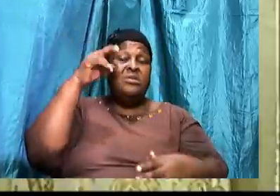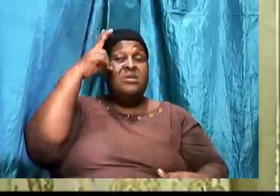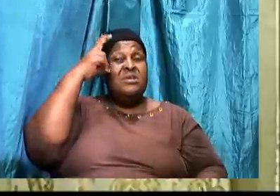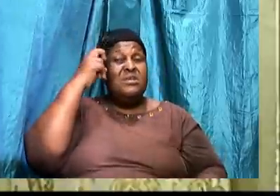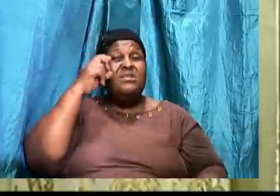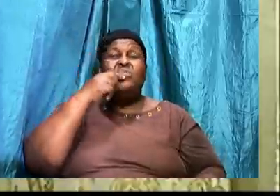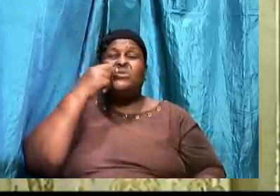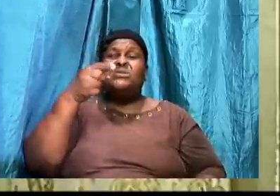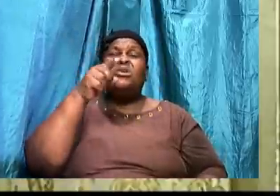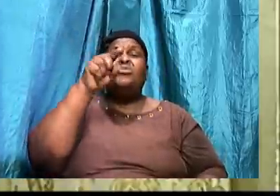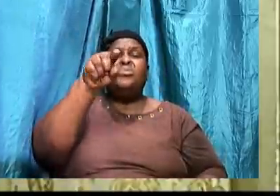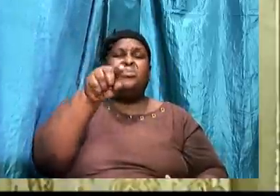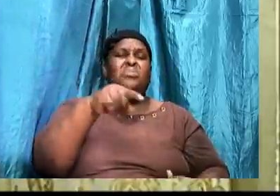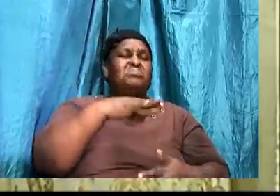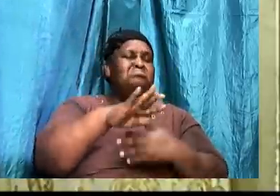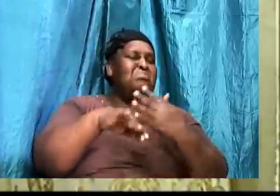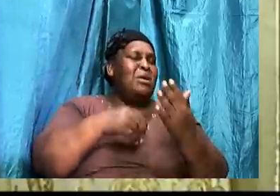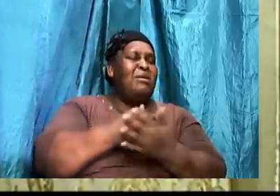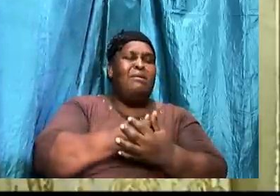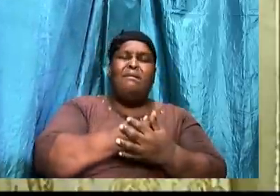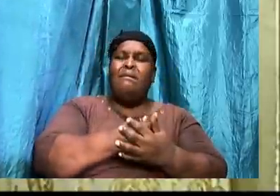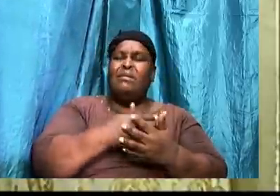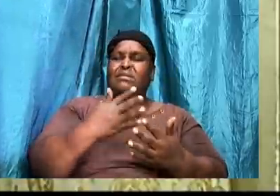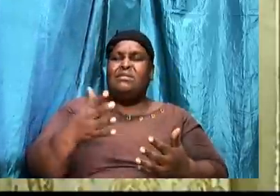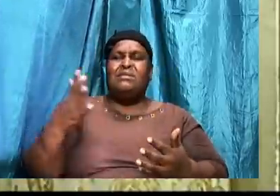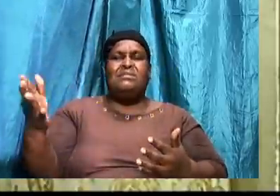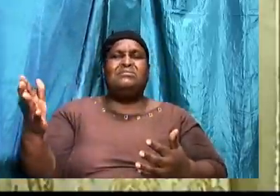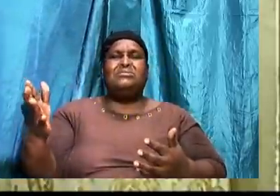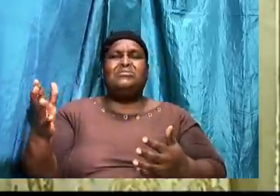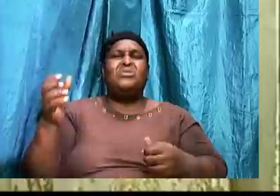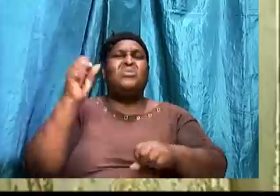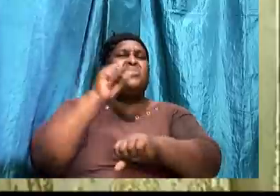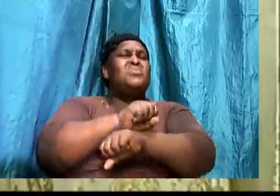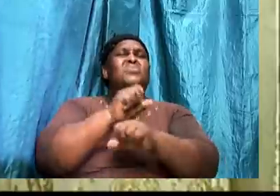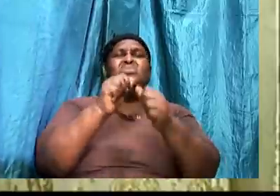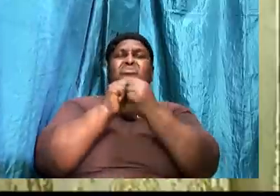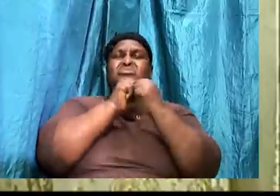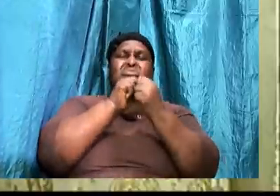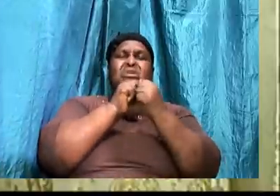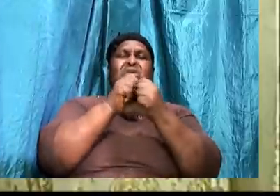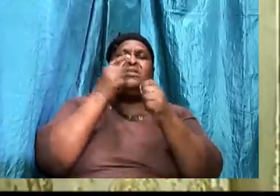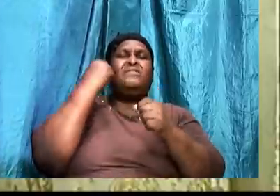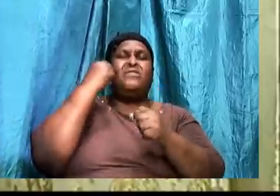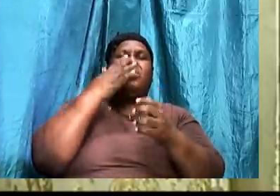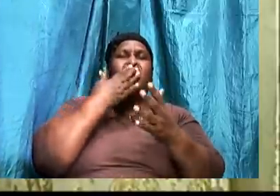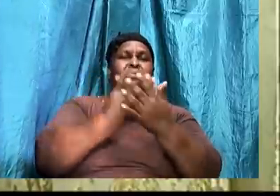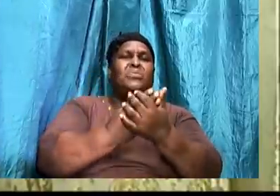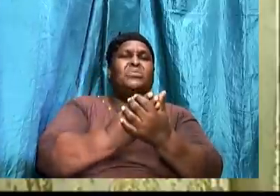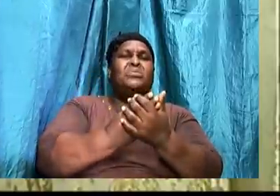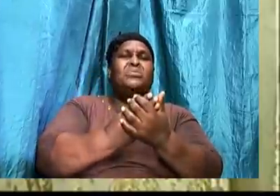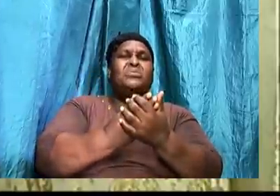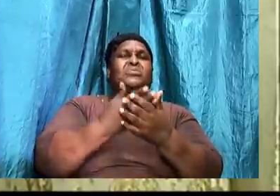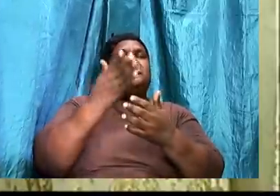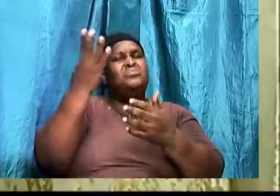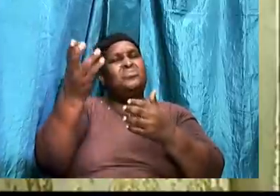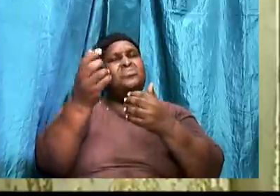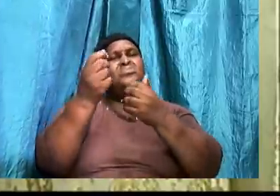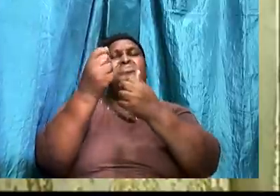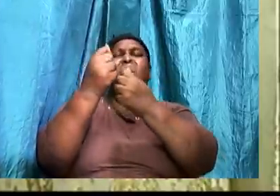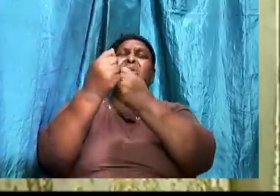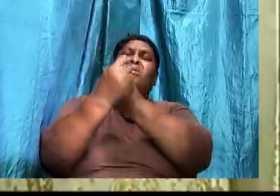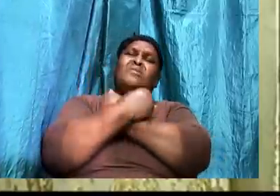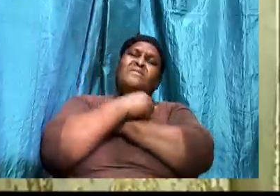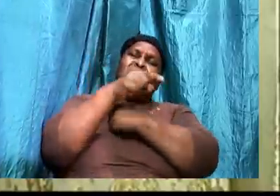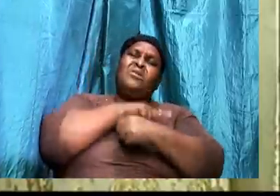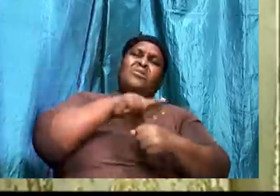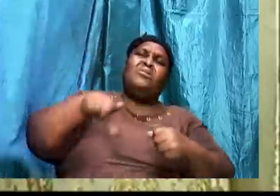That all things. You ever hear it yet? All things work together for good. them that love the Lord. To them who are called